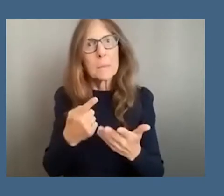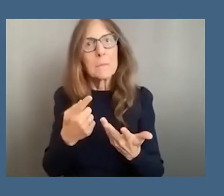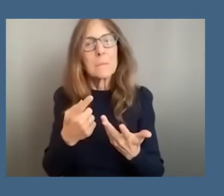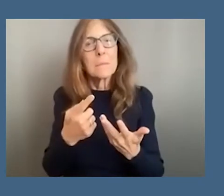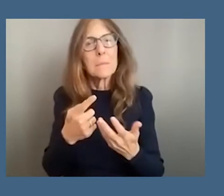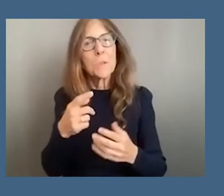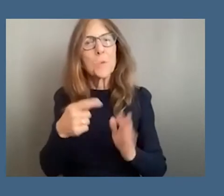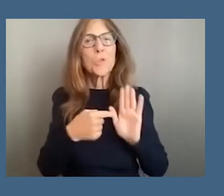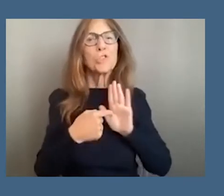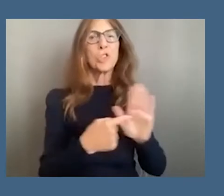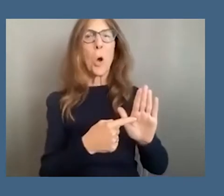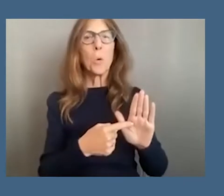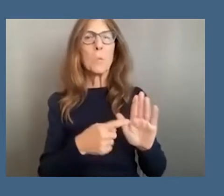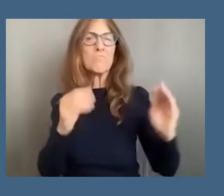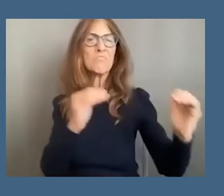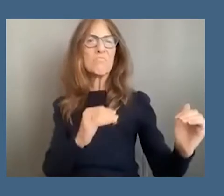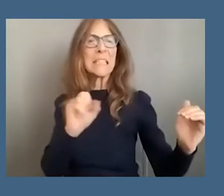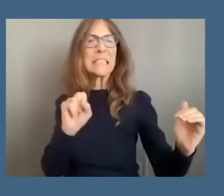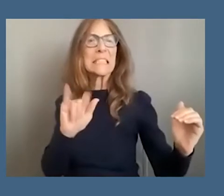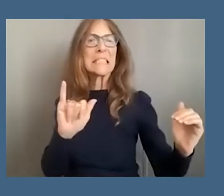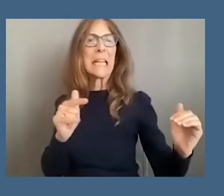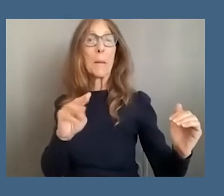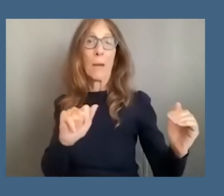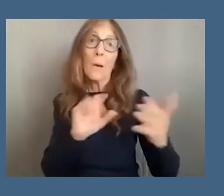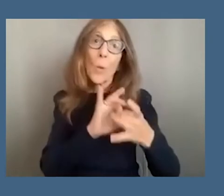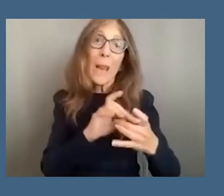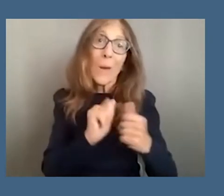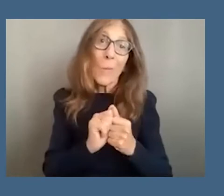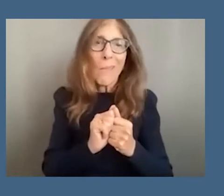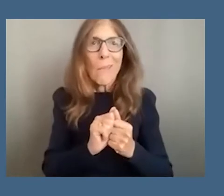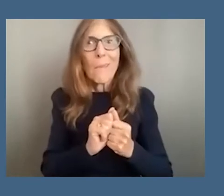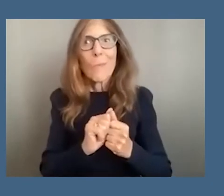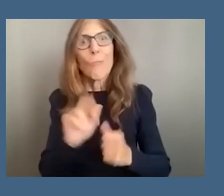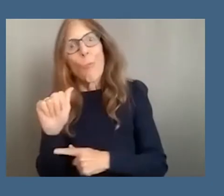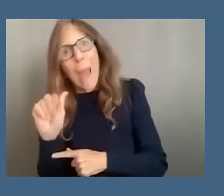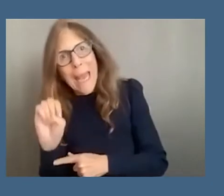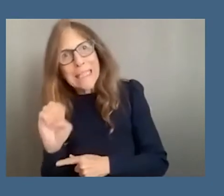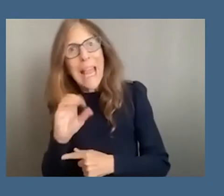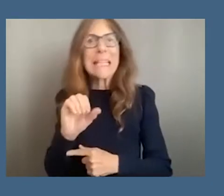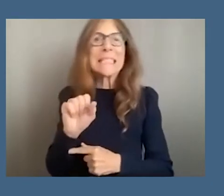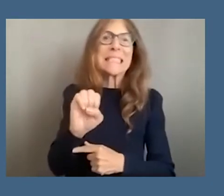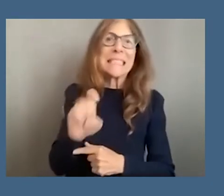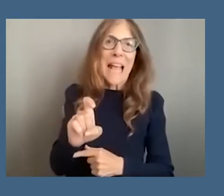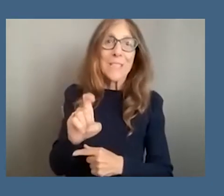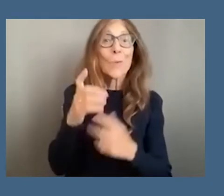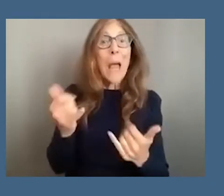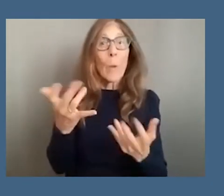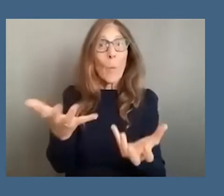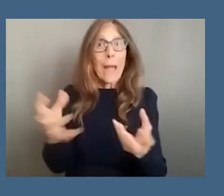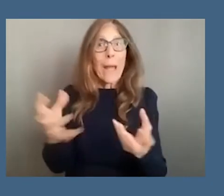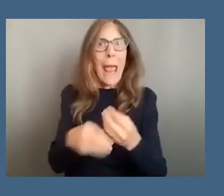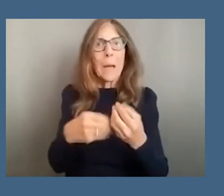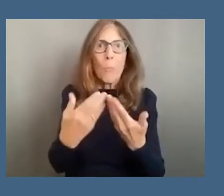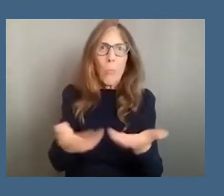and so with this panel we really want to provide uh broad themed questions and so let me start with this